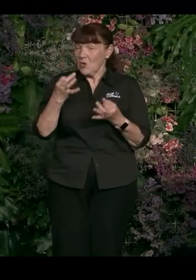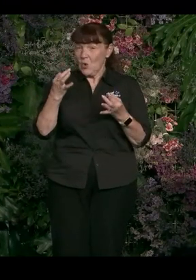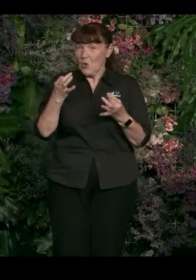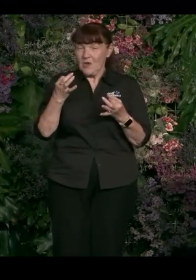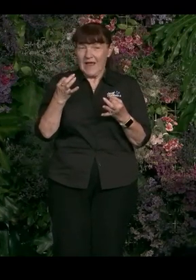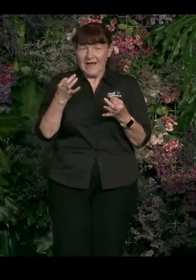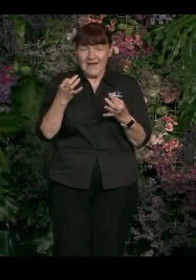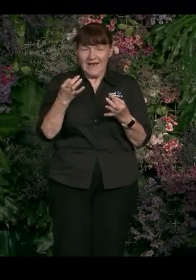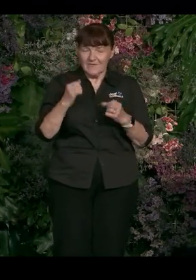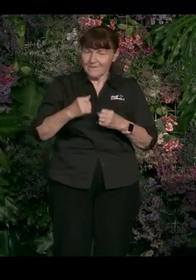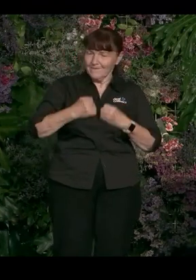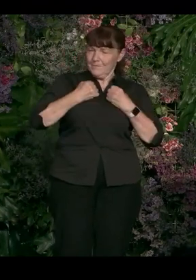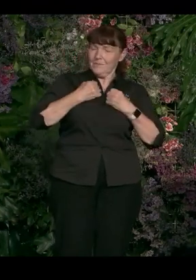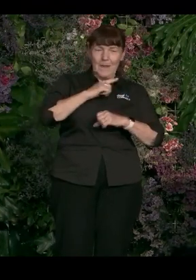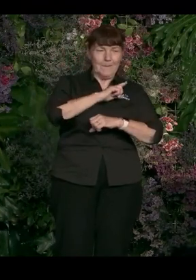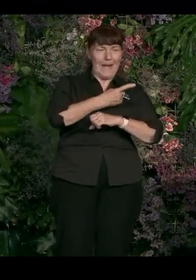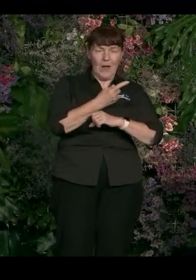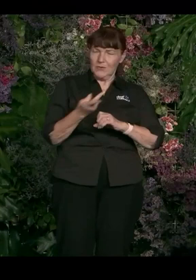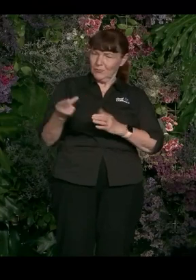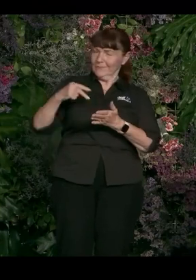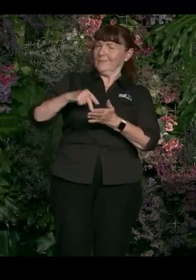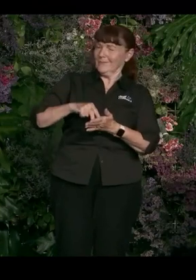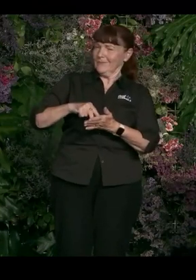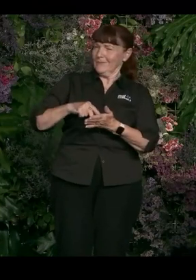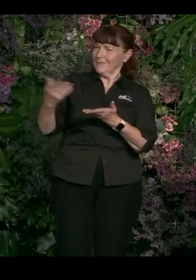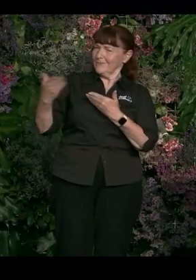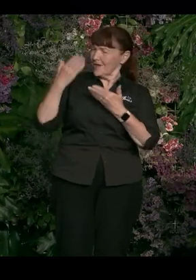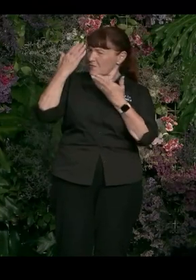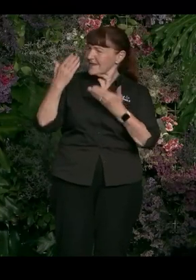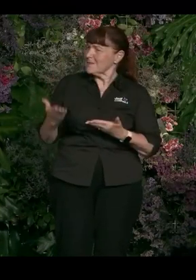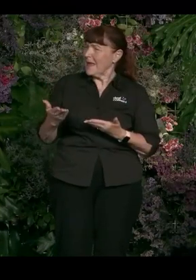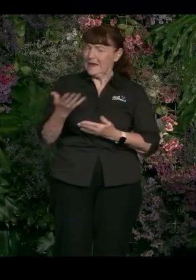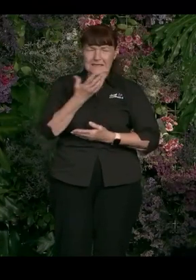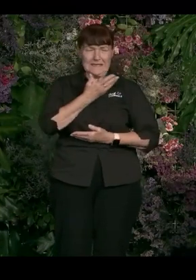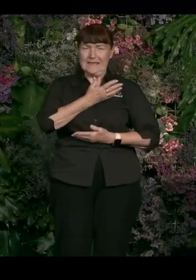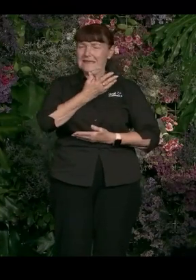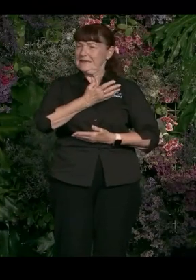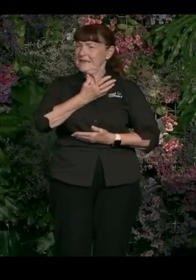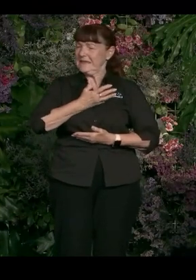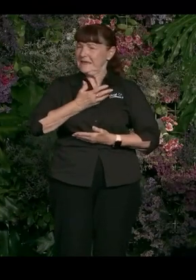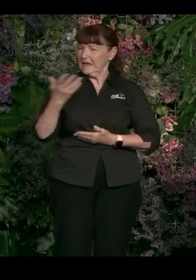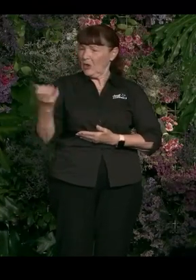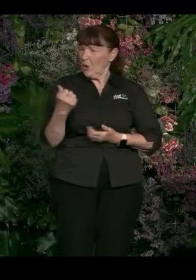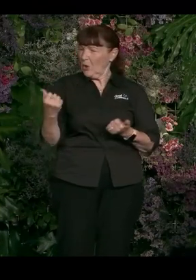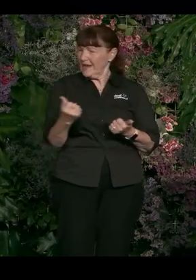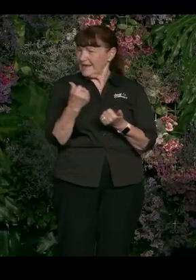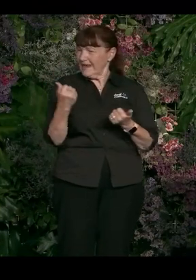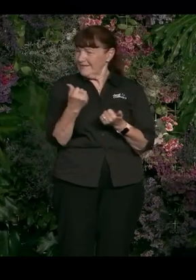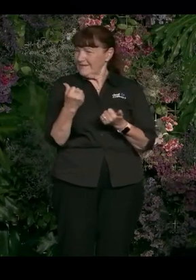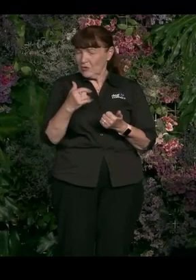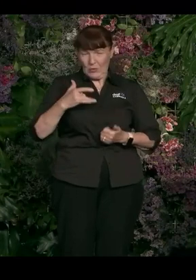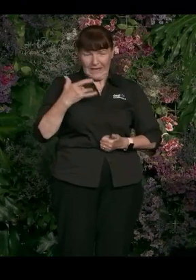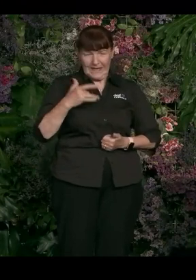in terms of their own capacity to be treated with respect and dignity and earn enough to feed yourself and your